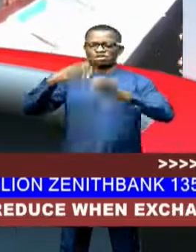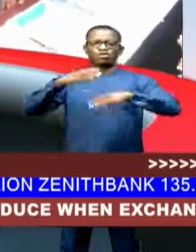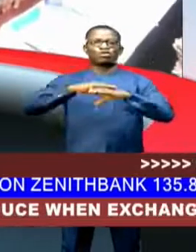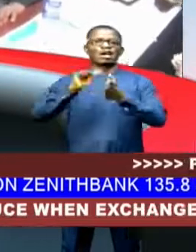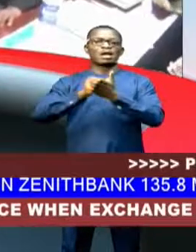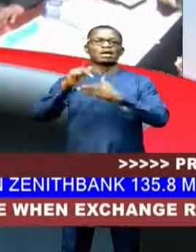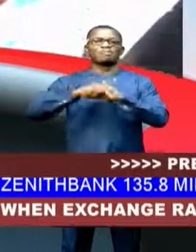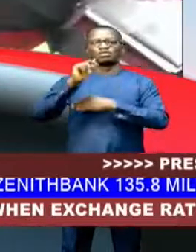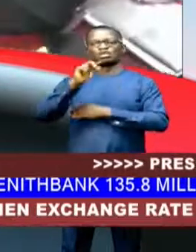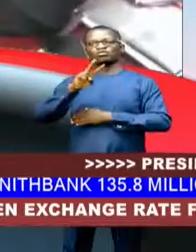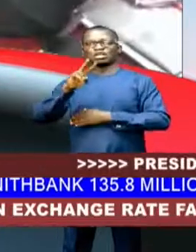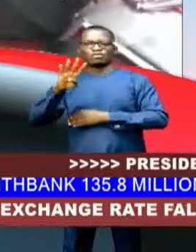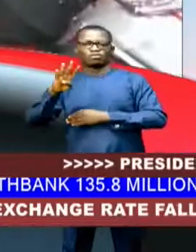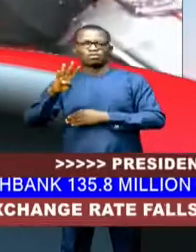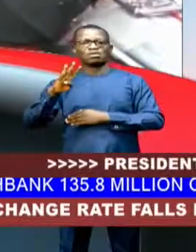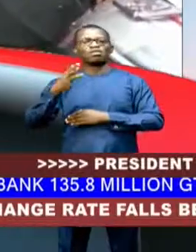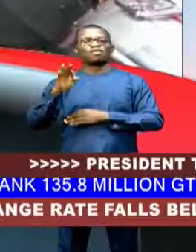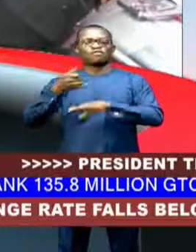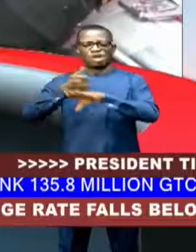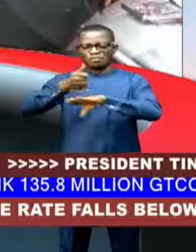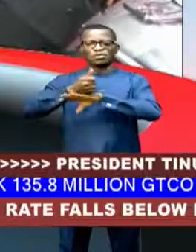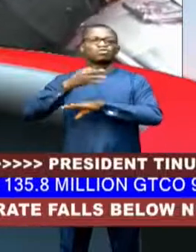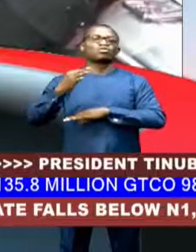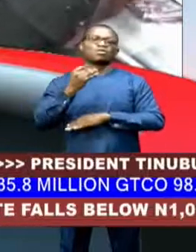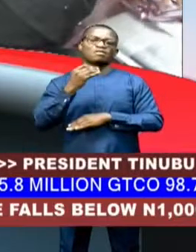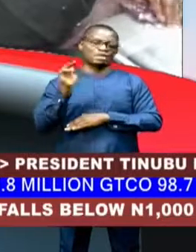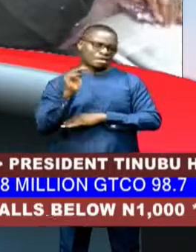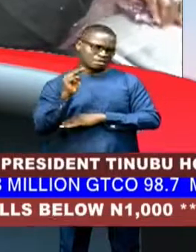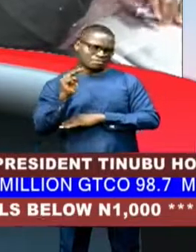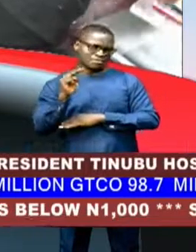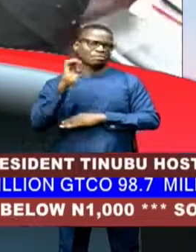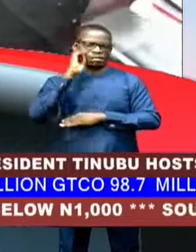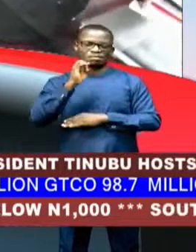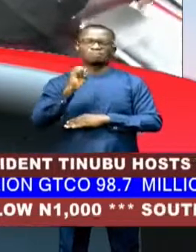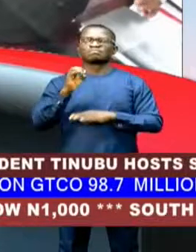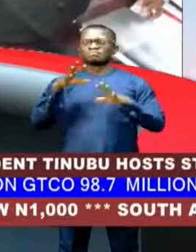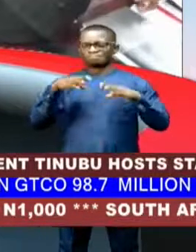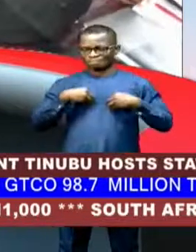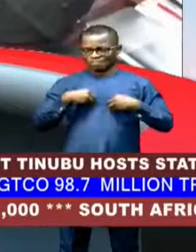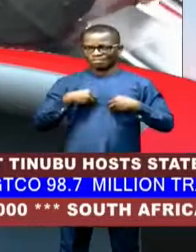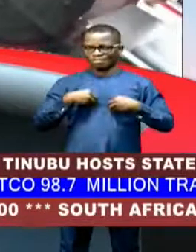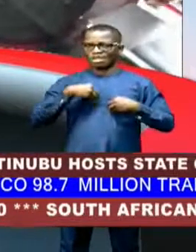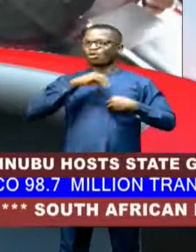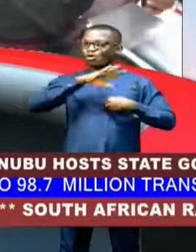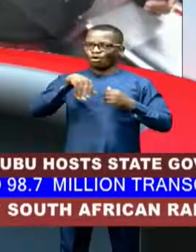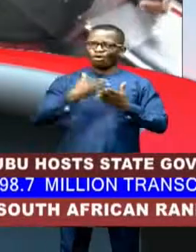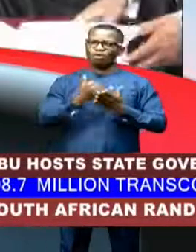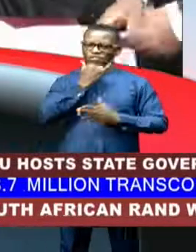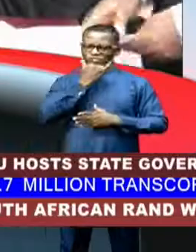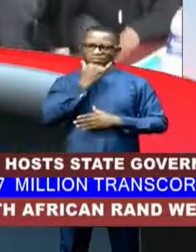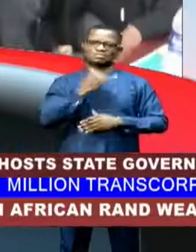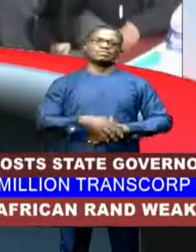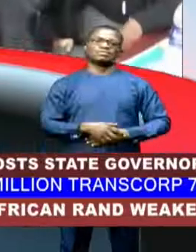bordering on abuse of the naira. The convict pleaded guilty to all the counts during his arraignment.